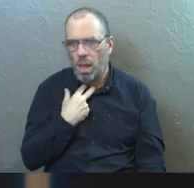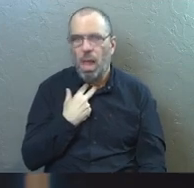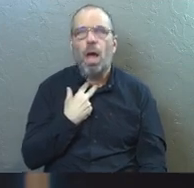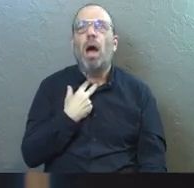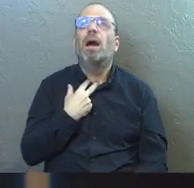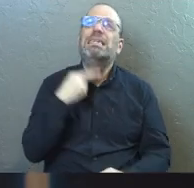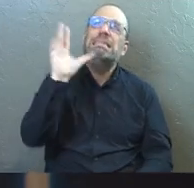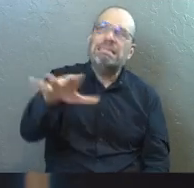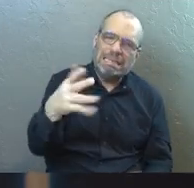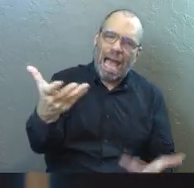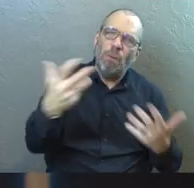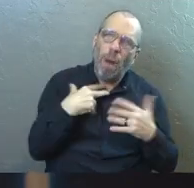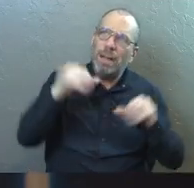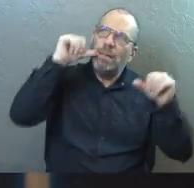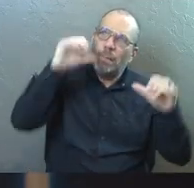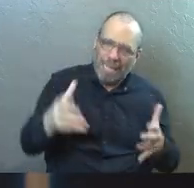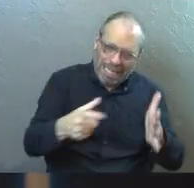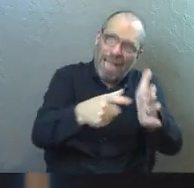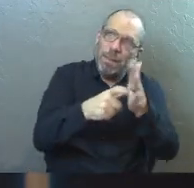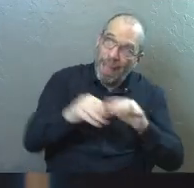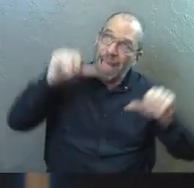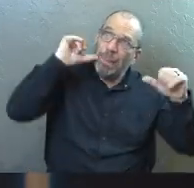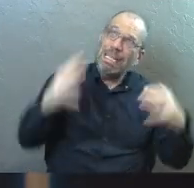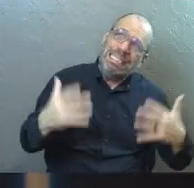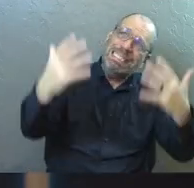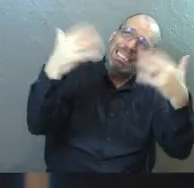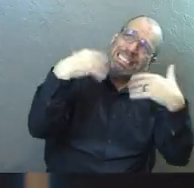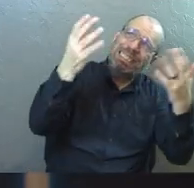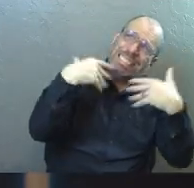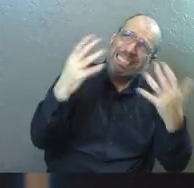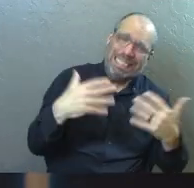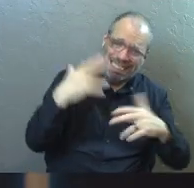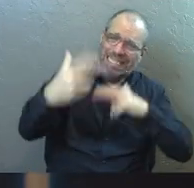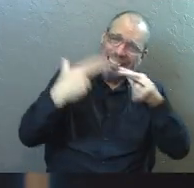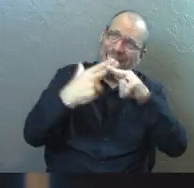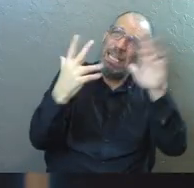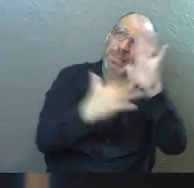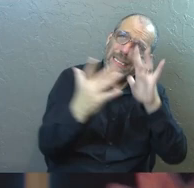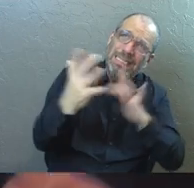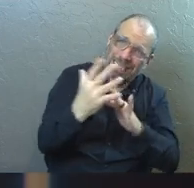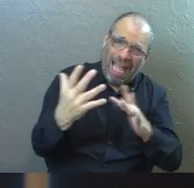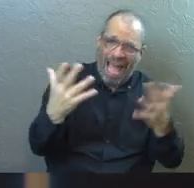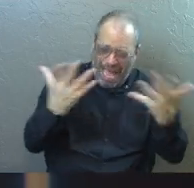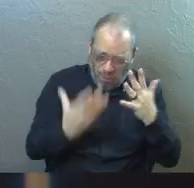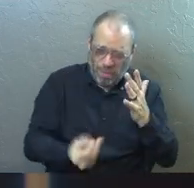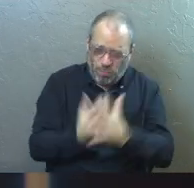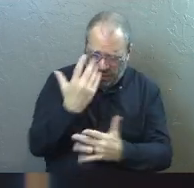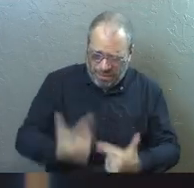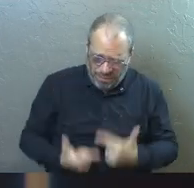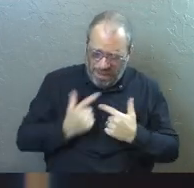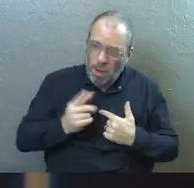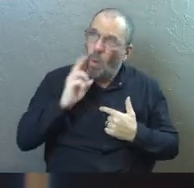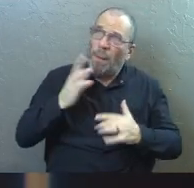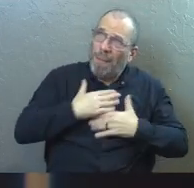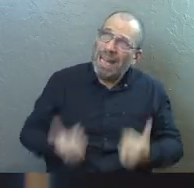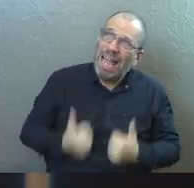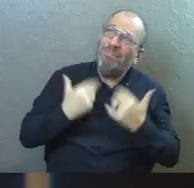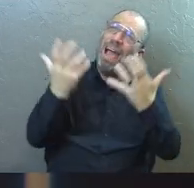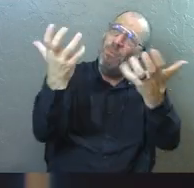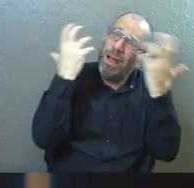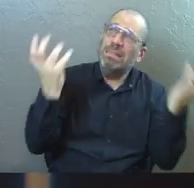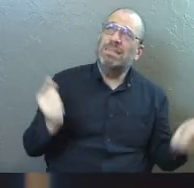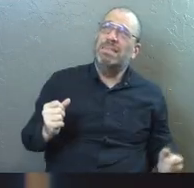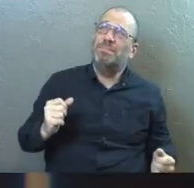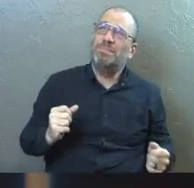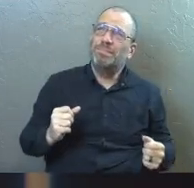Go to him. Say, I want the blessing. I demand the blessing. In the name of Jesus, I want springs of living water in my life.